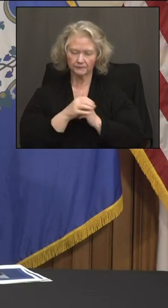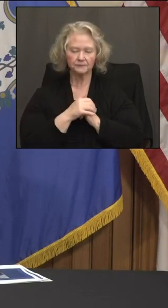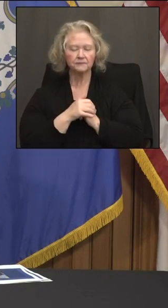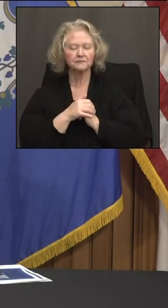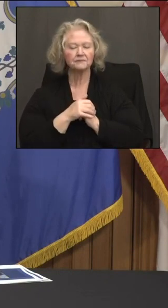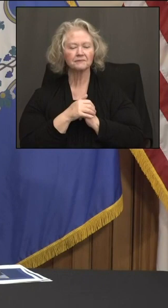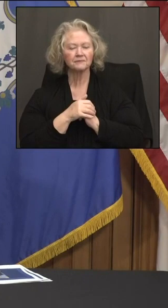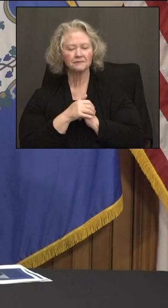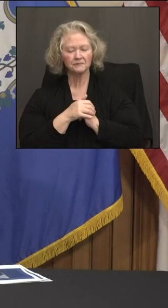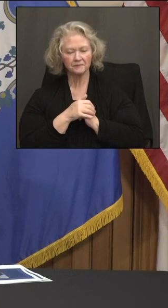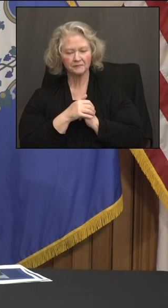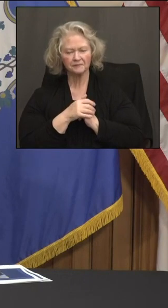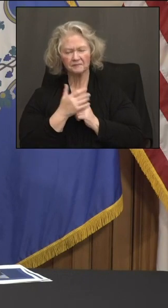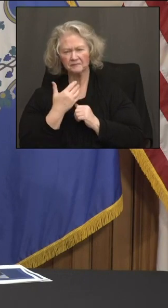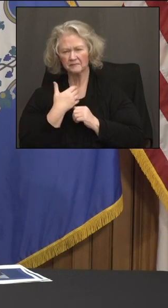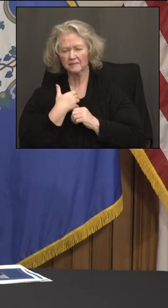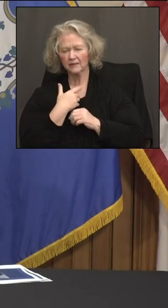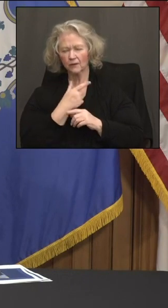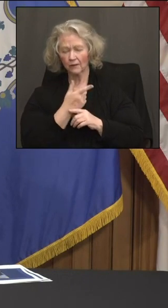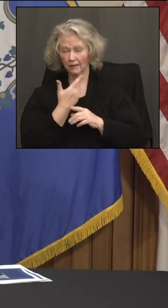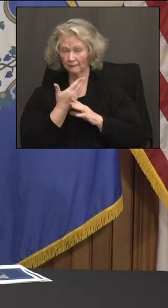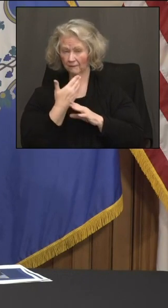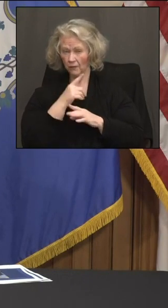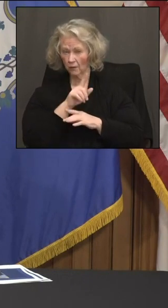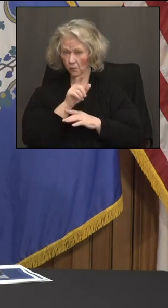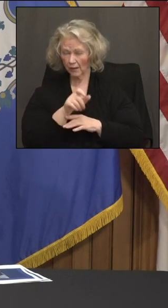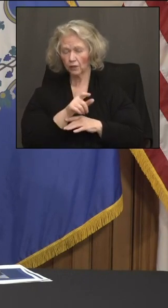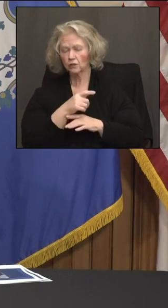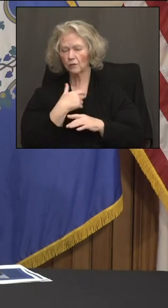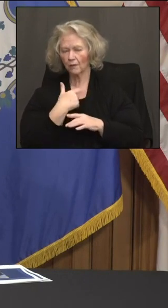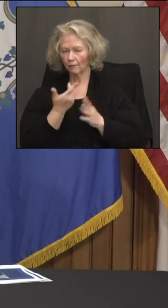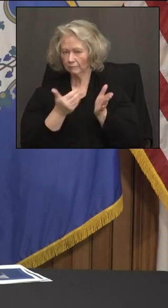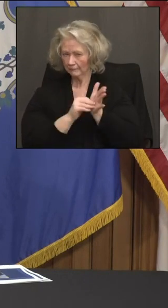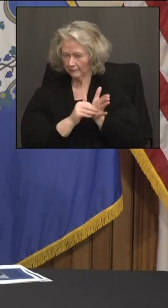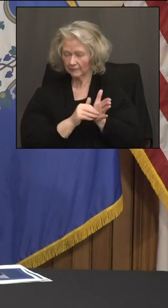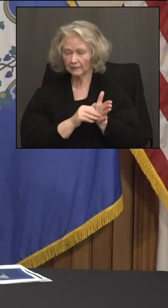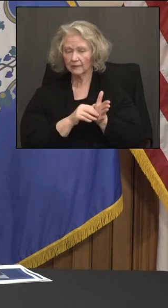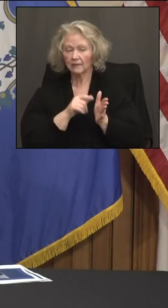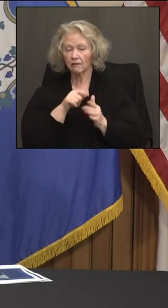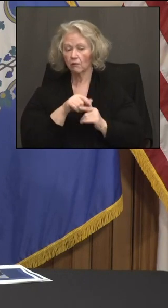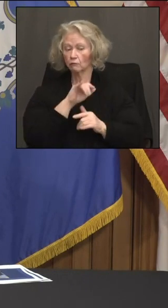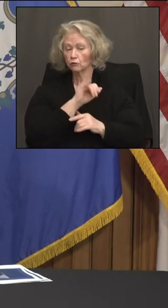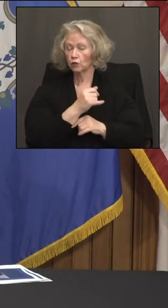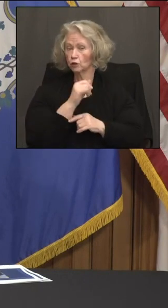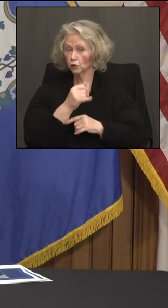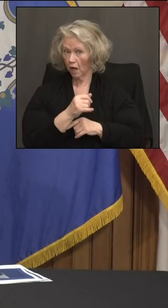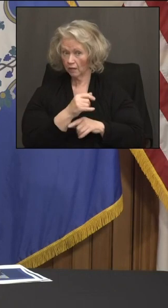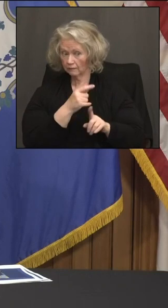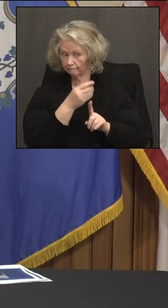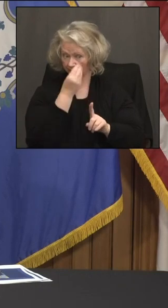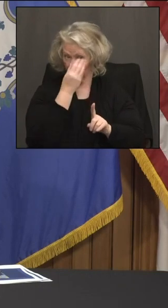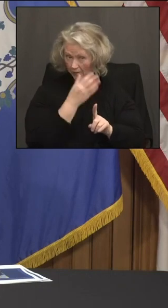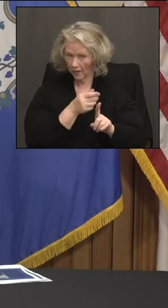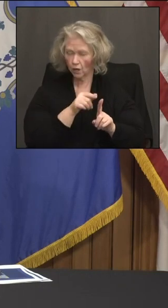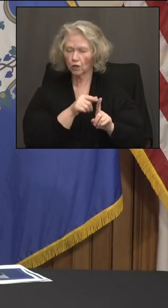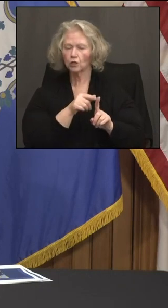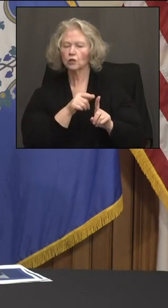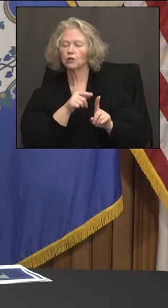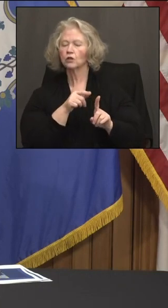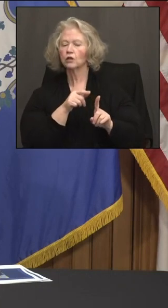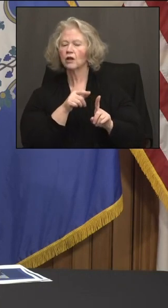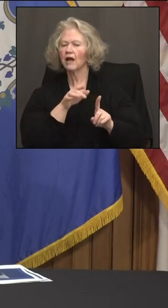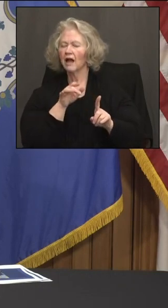Following up on a question that was asked earlier, do we see a connection in the Johnson & Johnson news and a drop-off in the